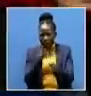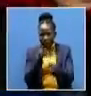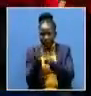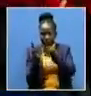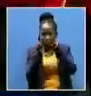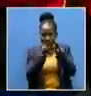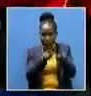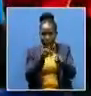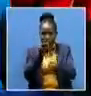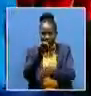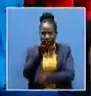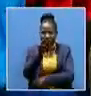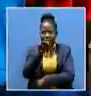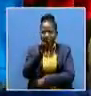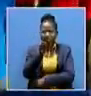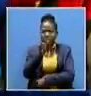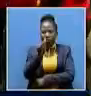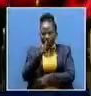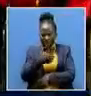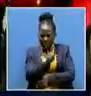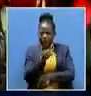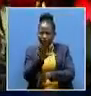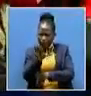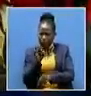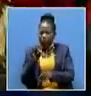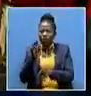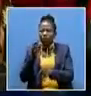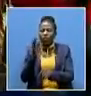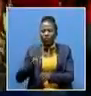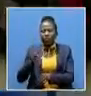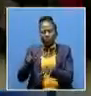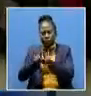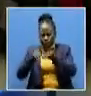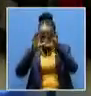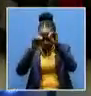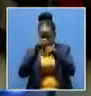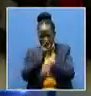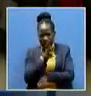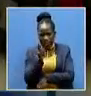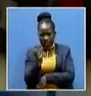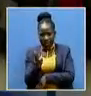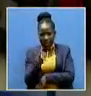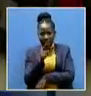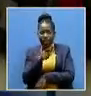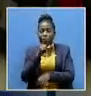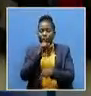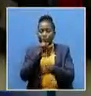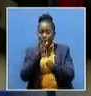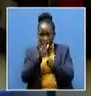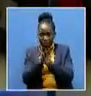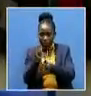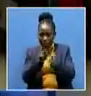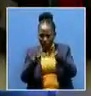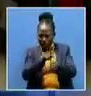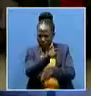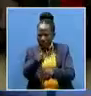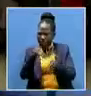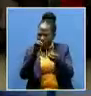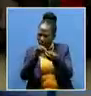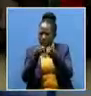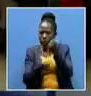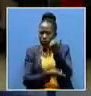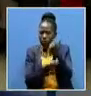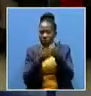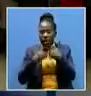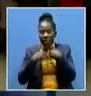thank the people for voting for the UPND and President Hakka Inde Hitchlema. Mr. Nanjua assured his people of more development now